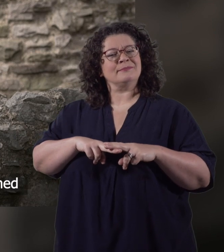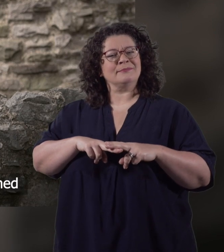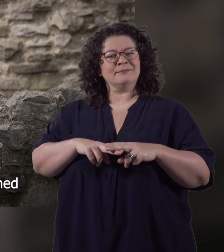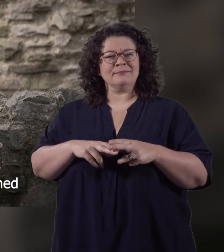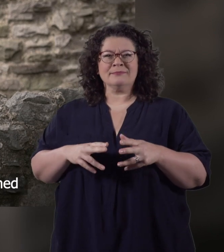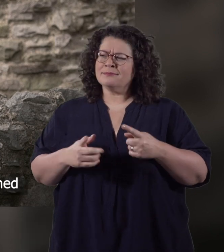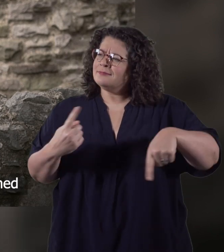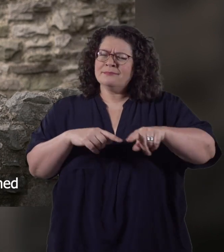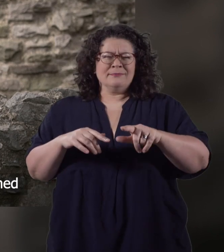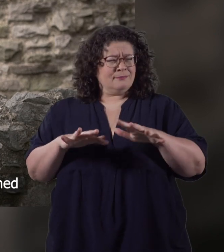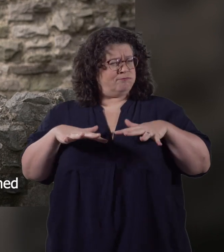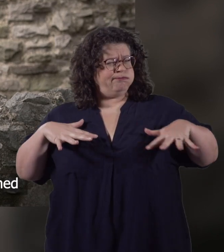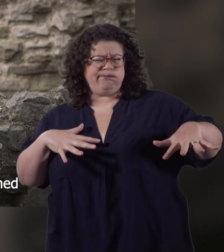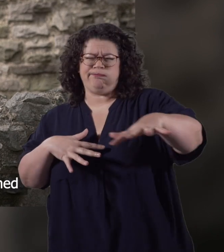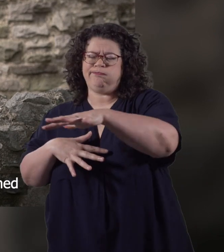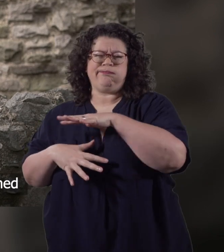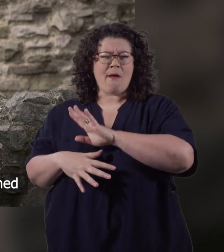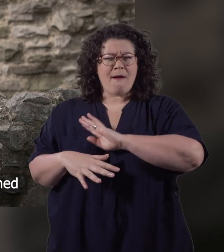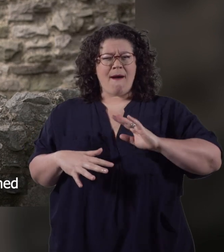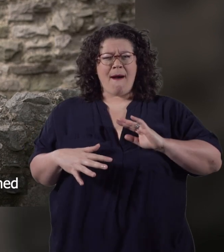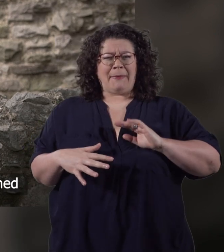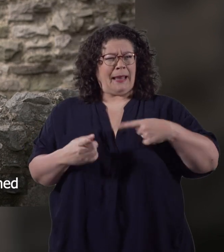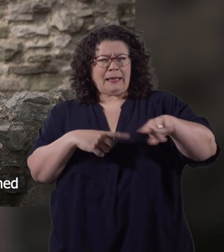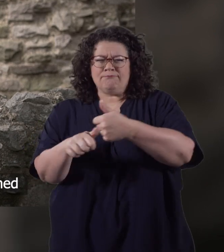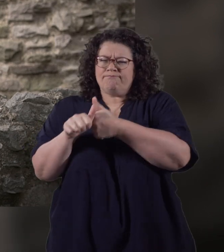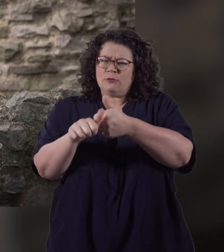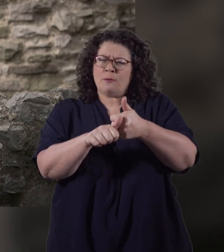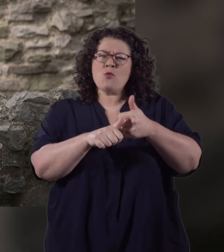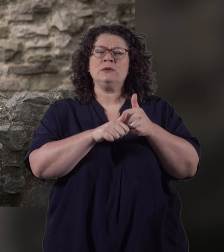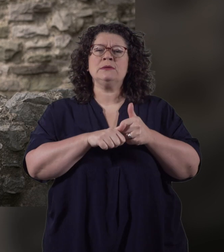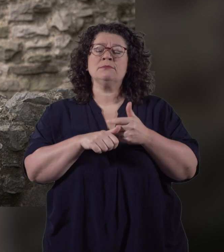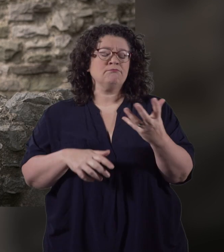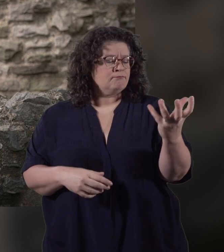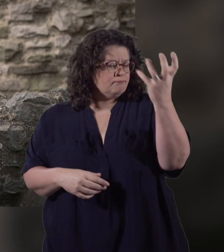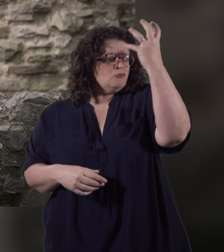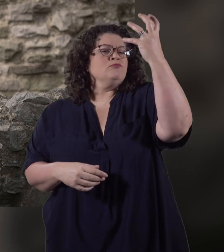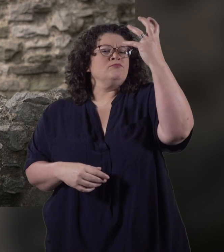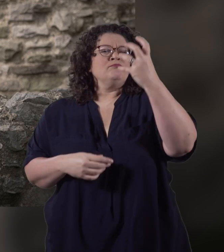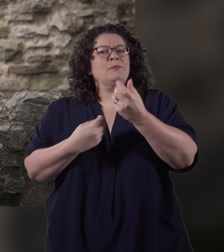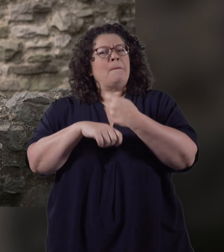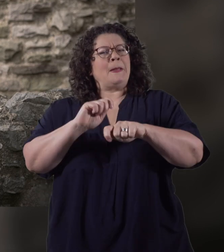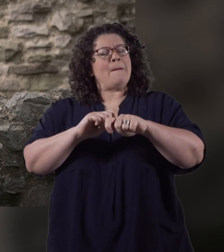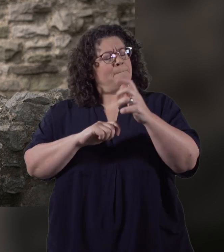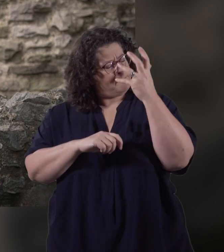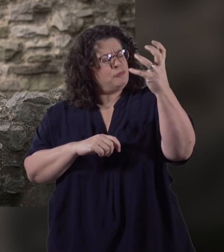surrounded by a large army of his supporters, was crowned Prince of Wales.